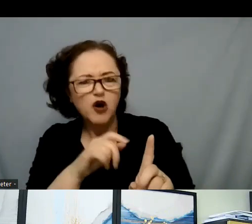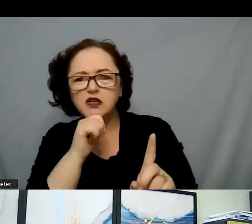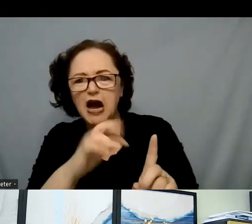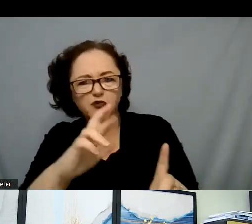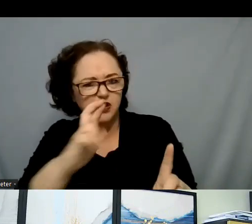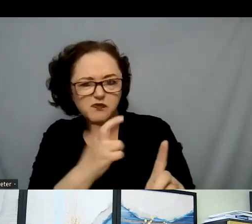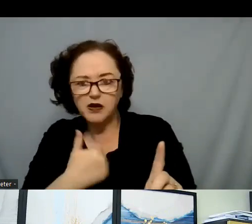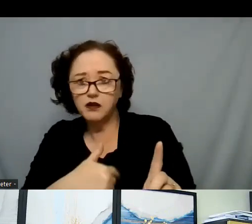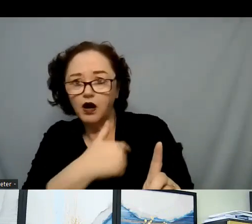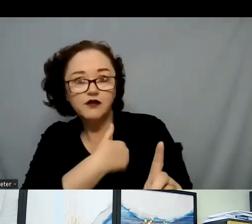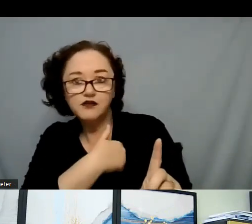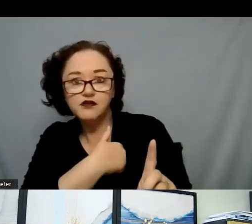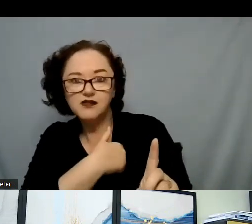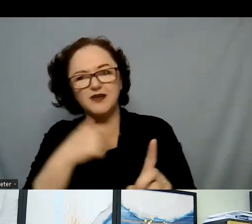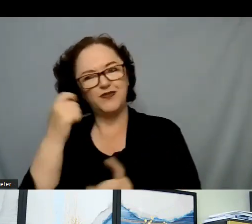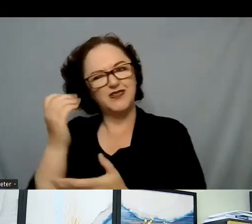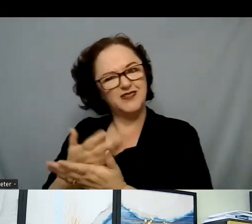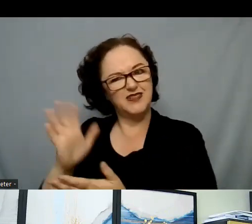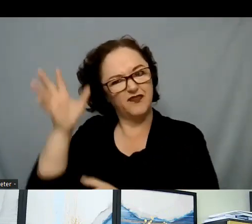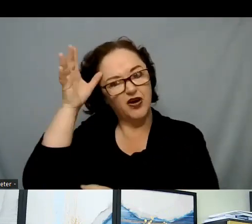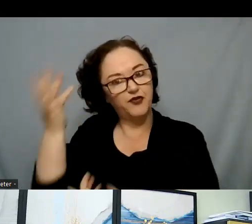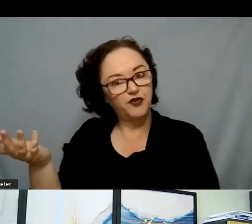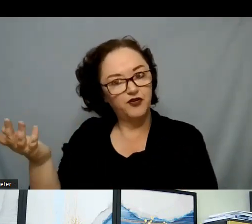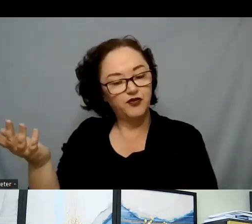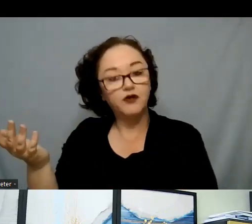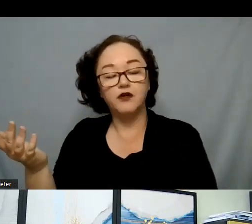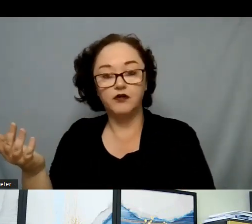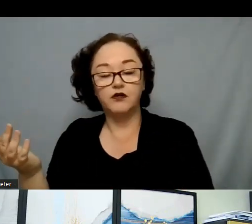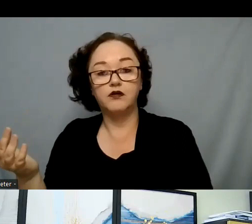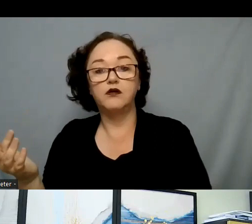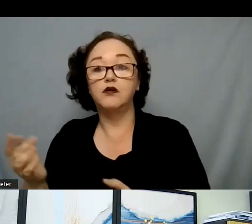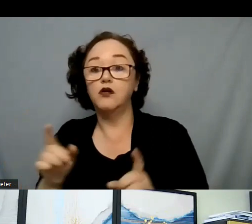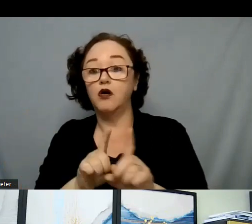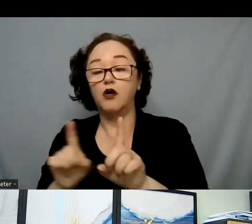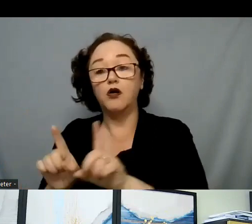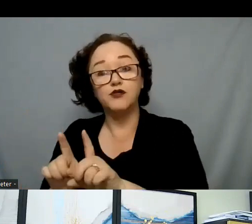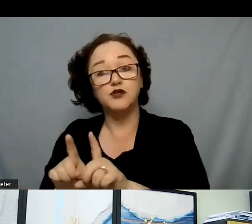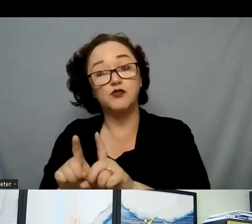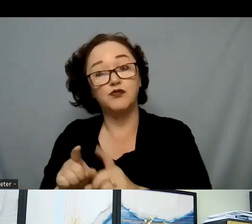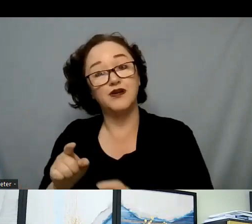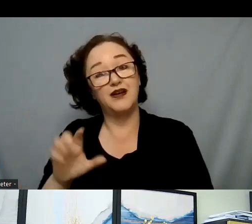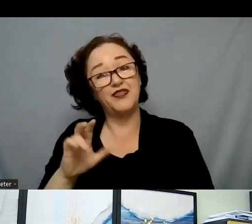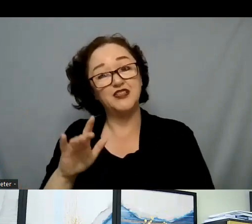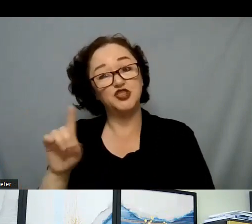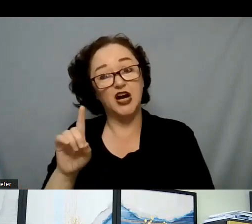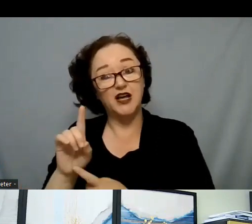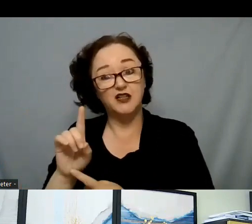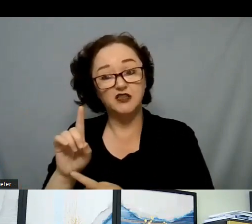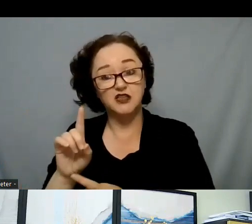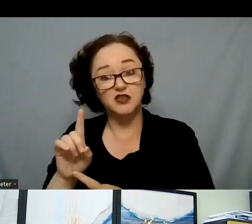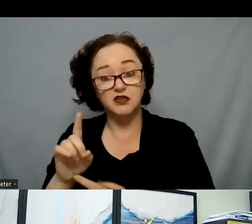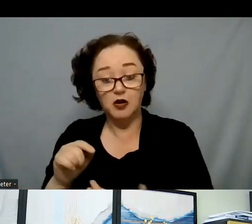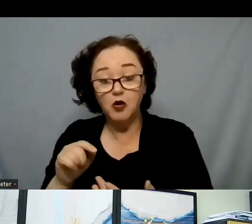father, but also the parent or the child can appear to be disrespectful, and it would not be healthy across the board.